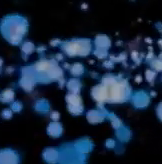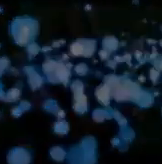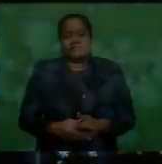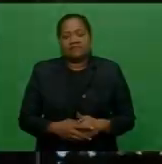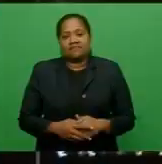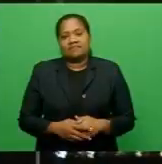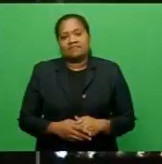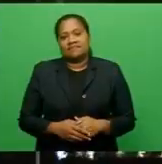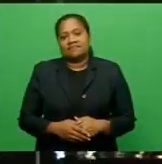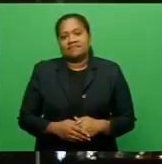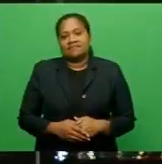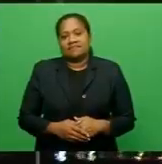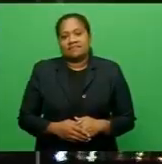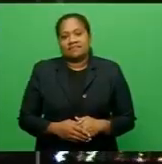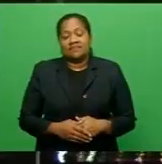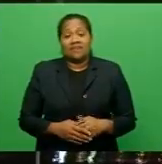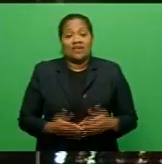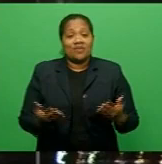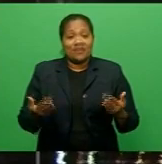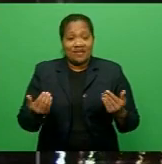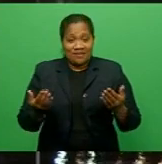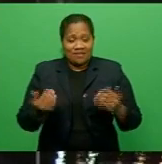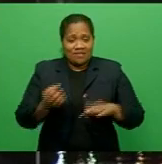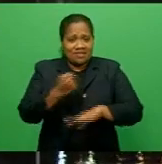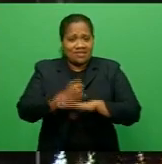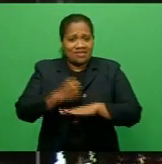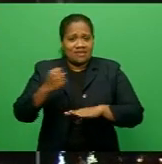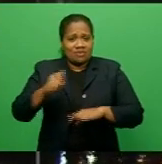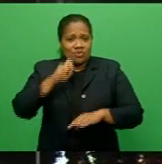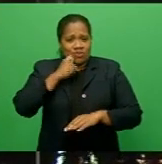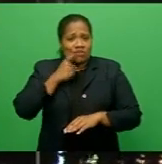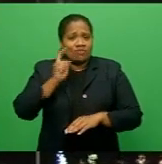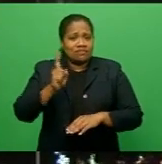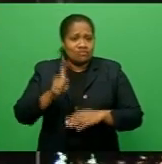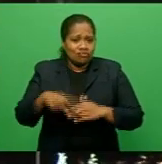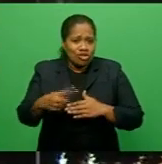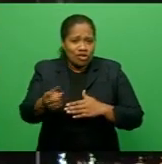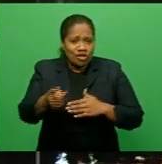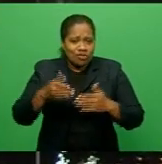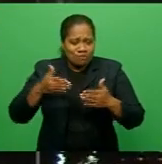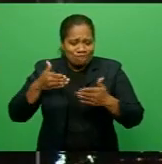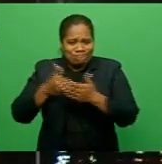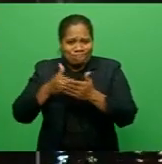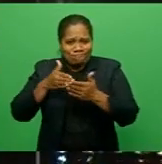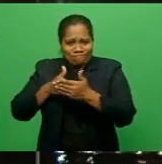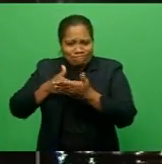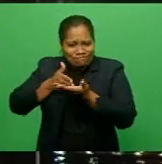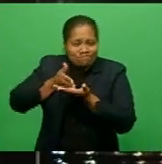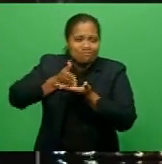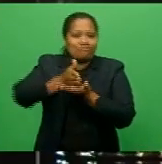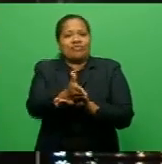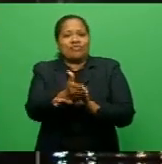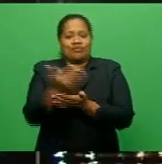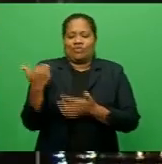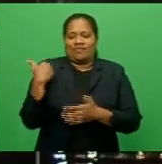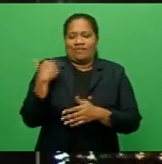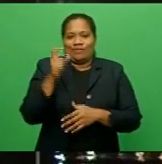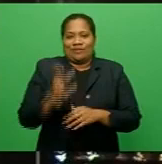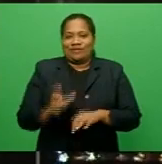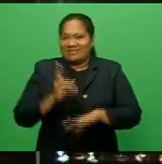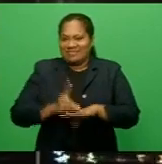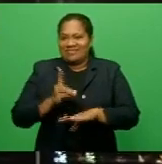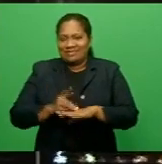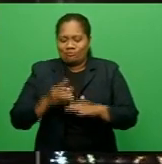The government will continue to keep making barriers affecting persons with disabilities While